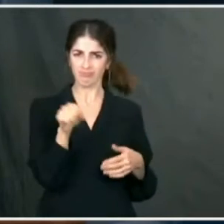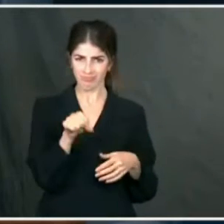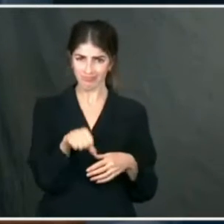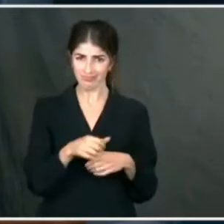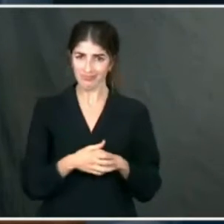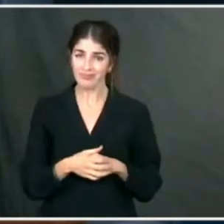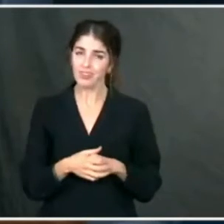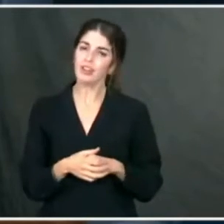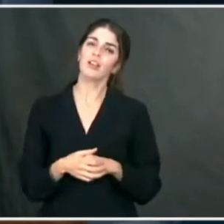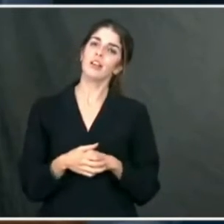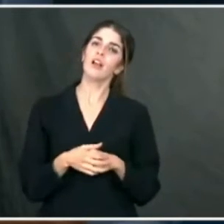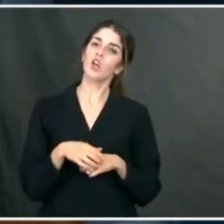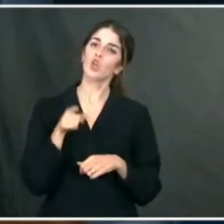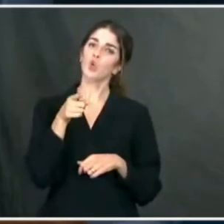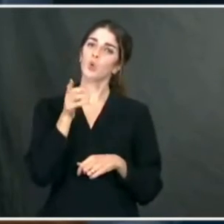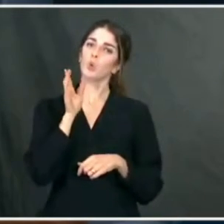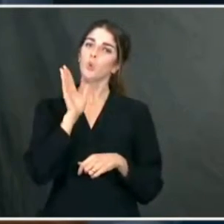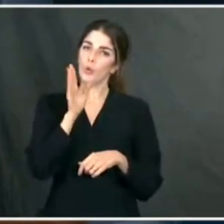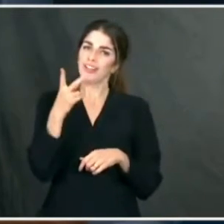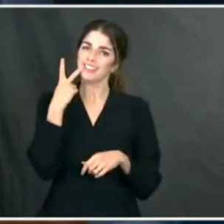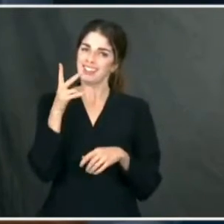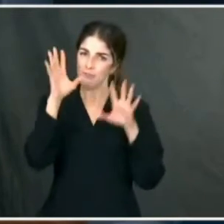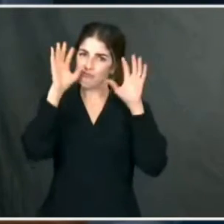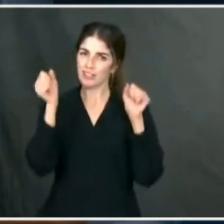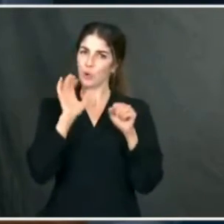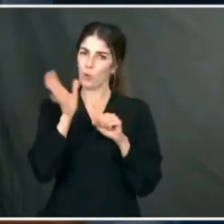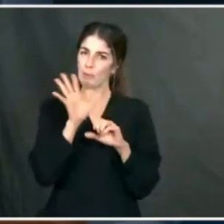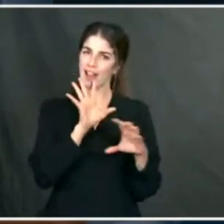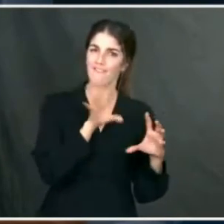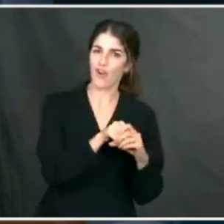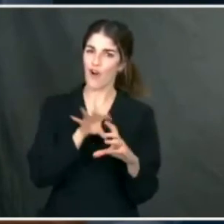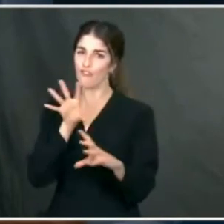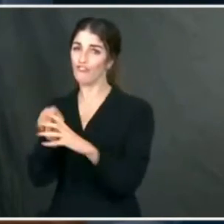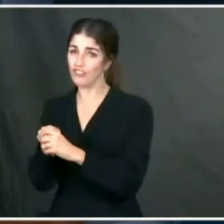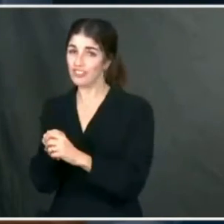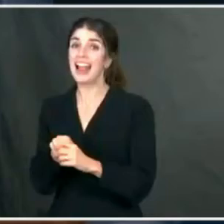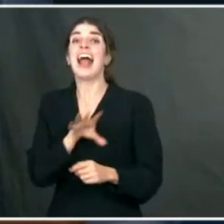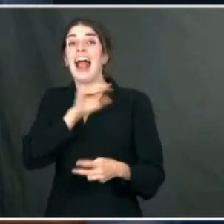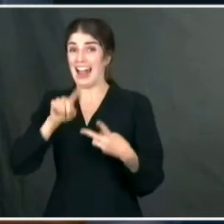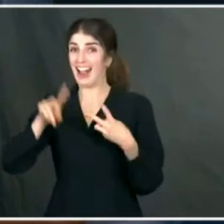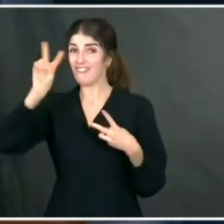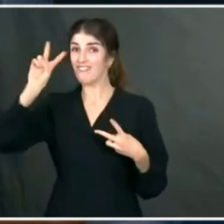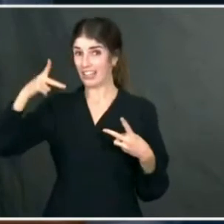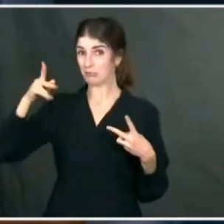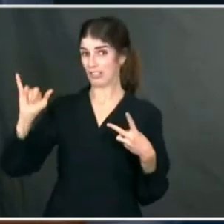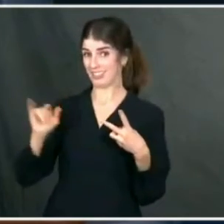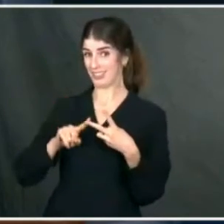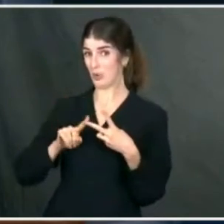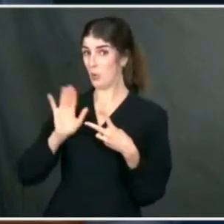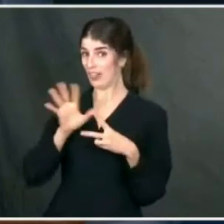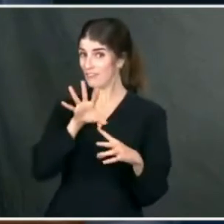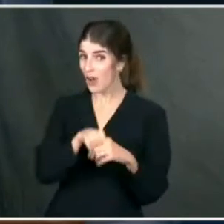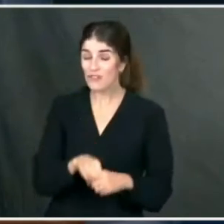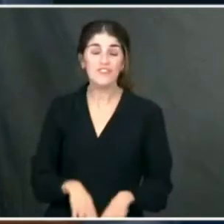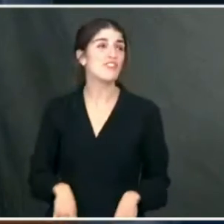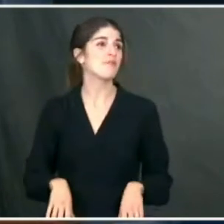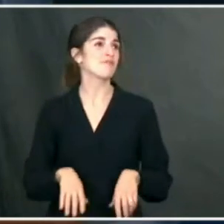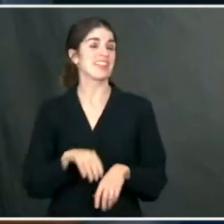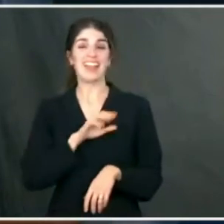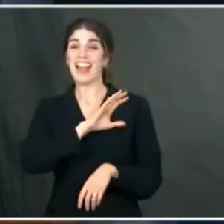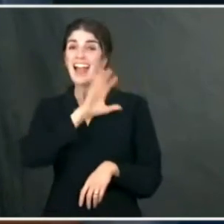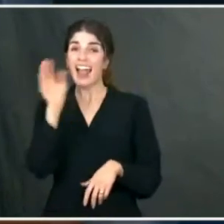forward. But I think you will see him quite involved in the days ahead. But you will also see the vice president quite involved. You will also see